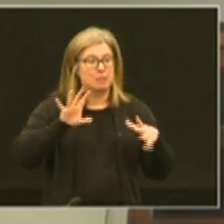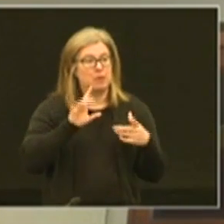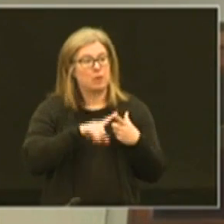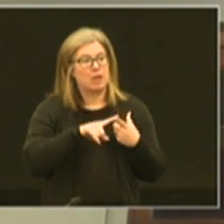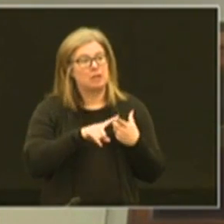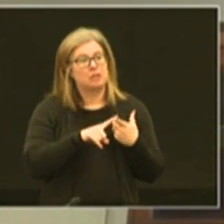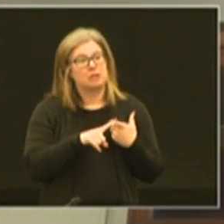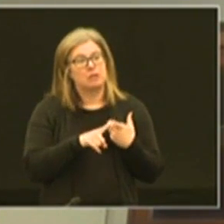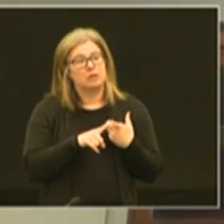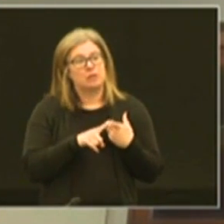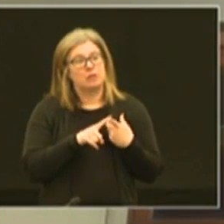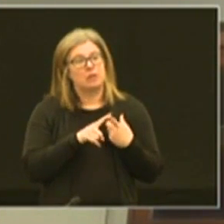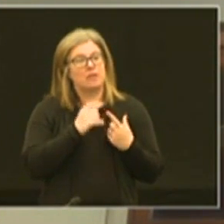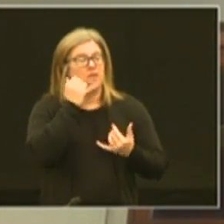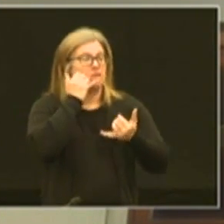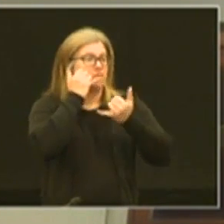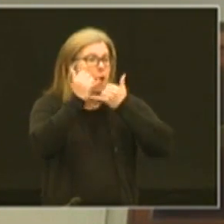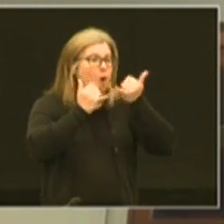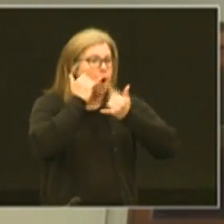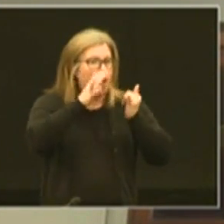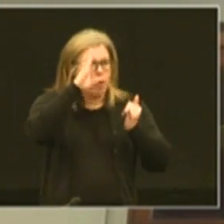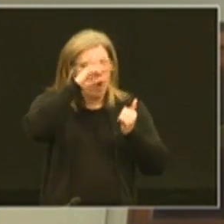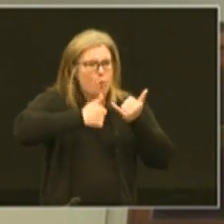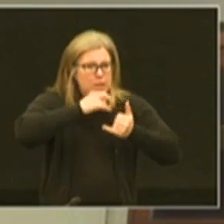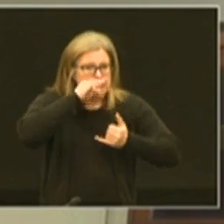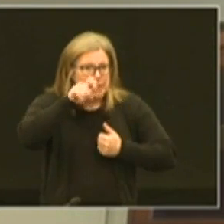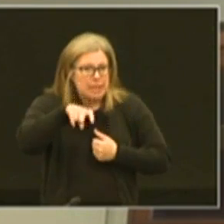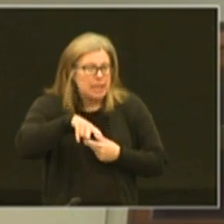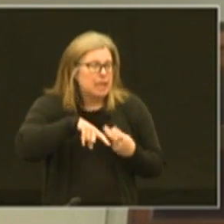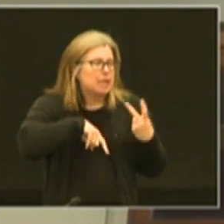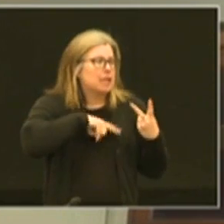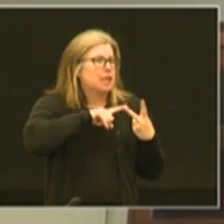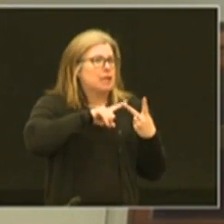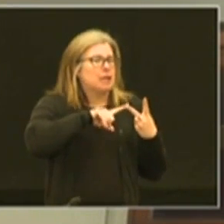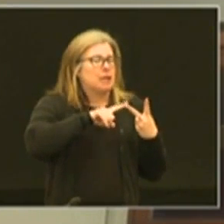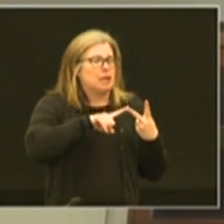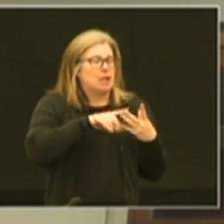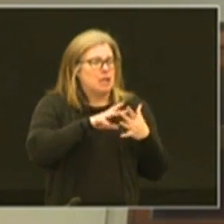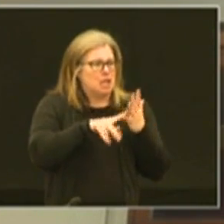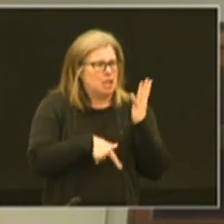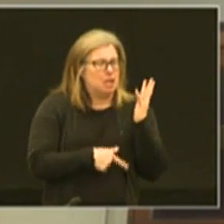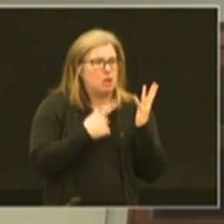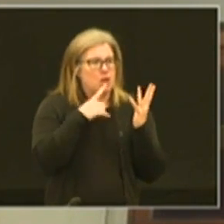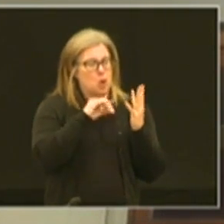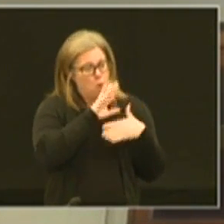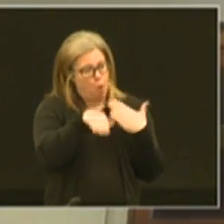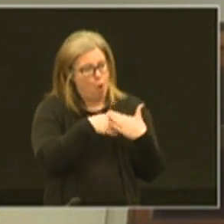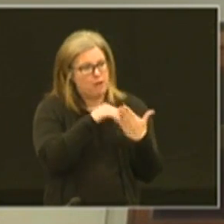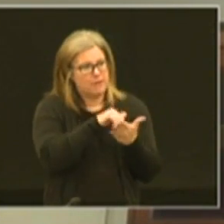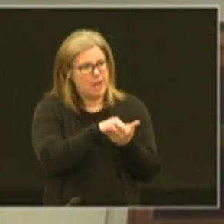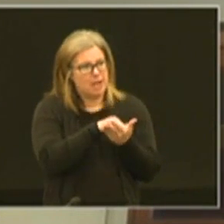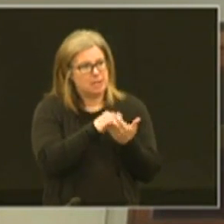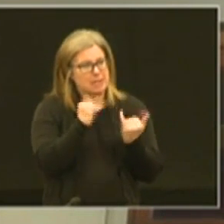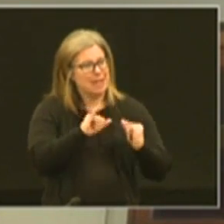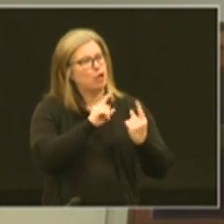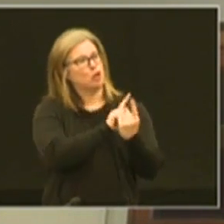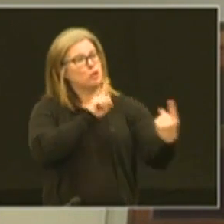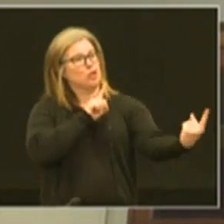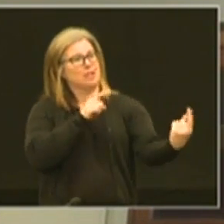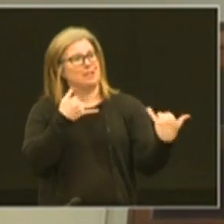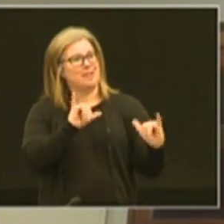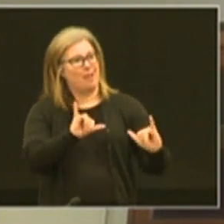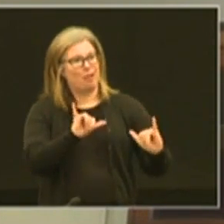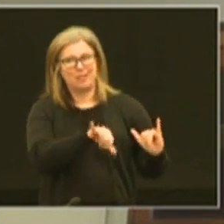had to take phone calls in order to know which kids needed it and so we had to do all of this while still social